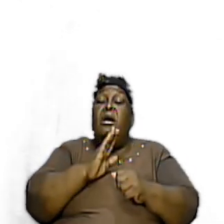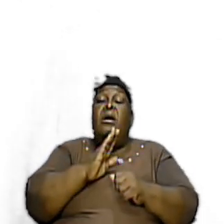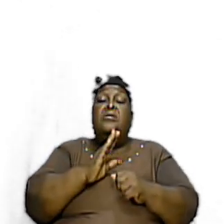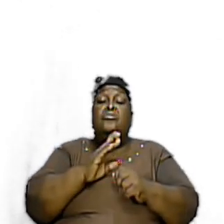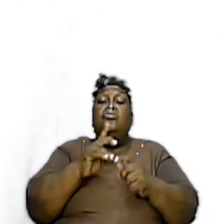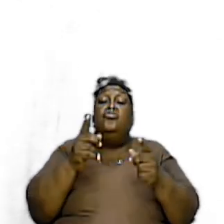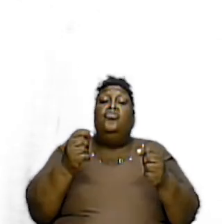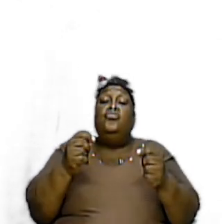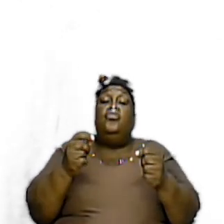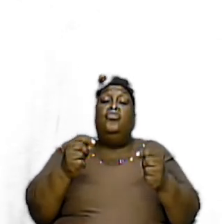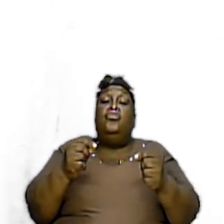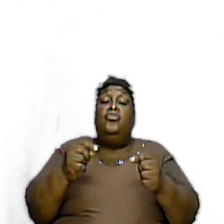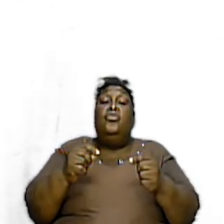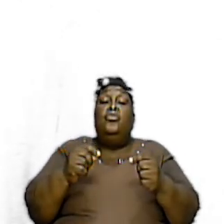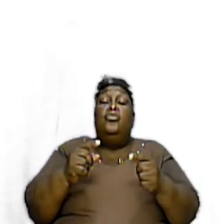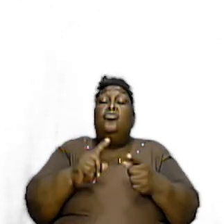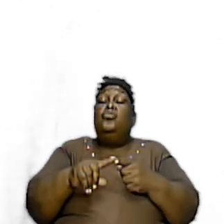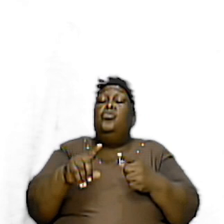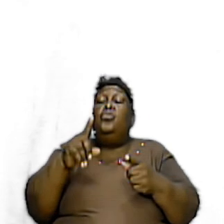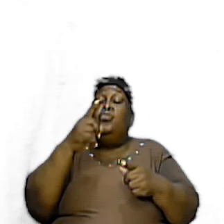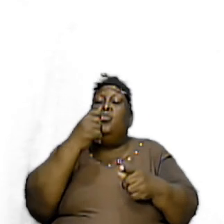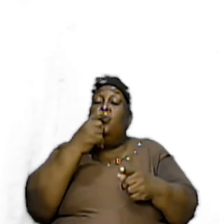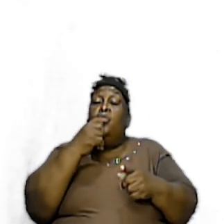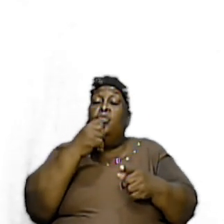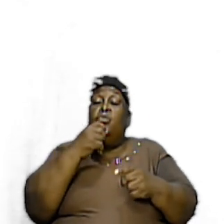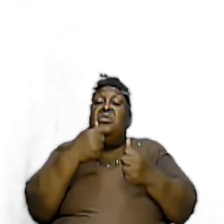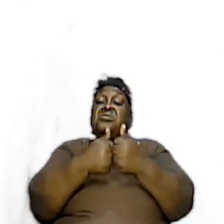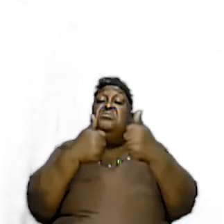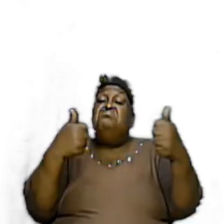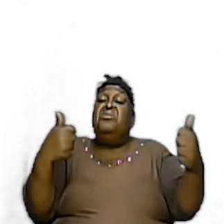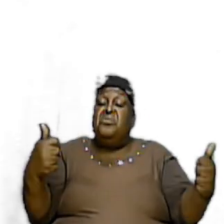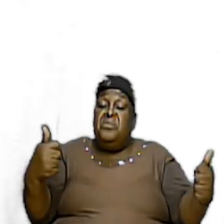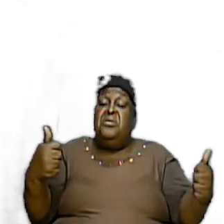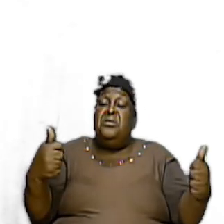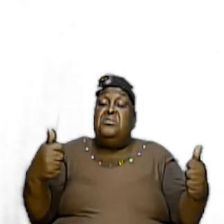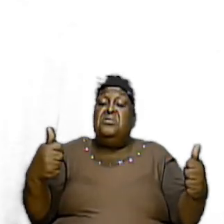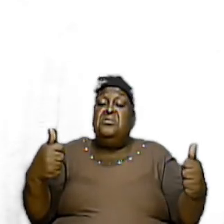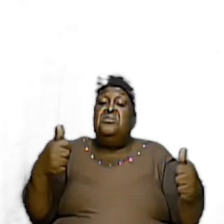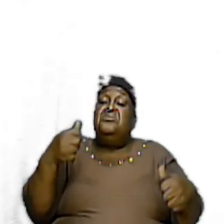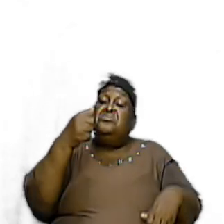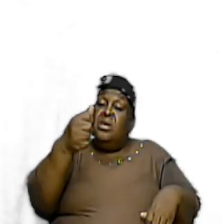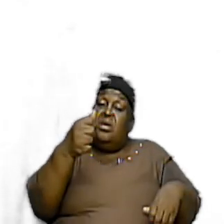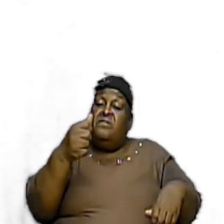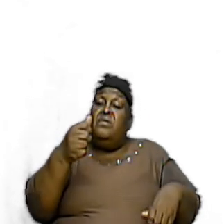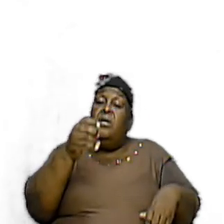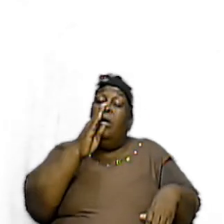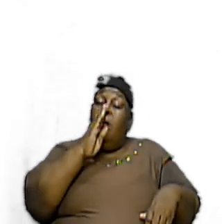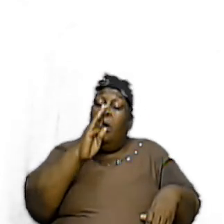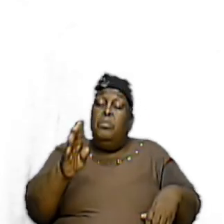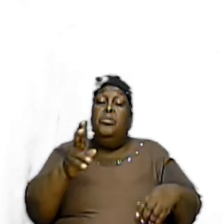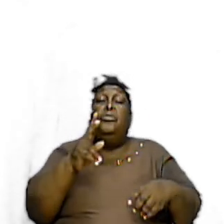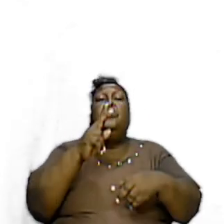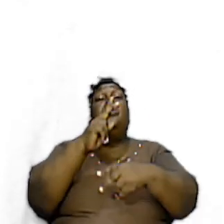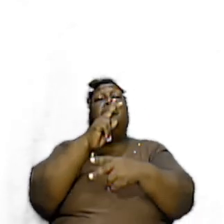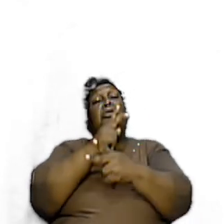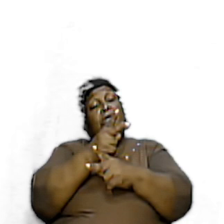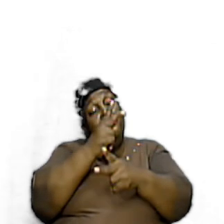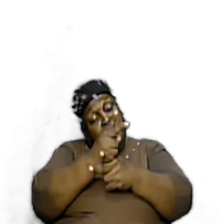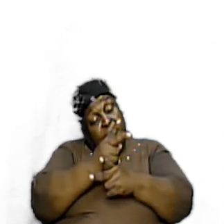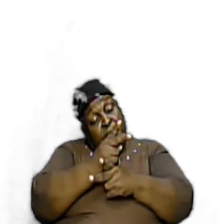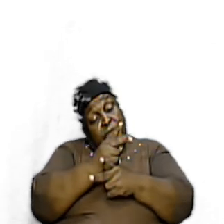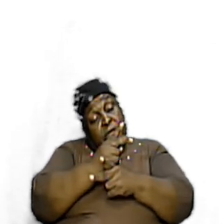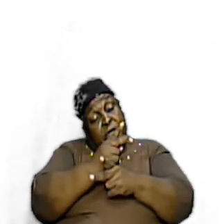pull Away From the Body We must Be very Careful Be very Careful We must Be careful Not to Change the Path of Exodus